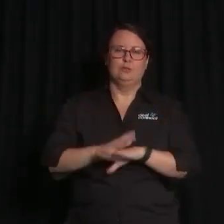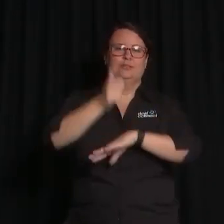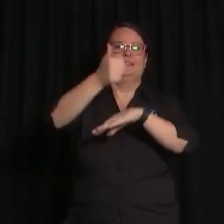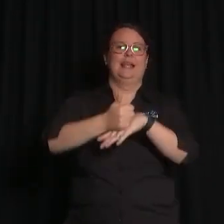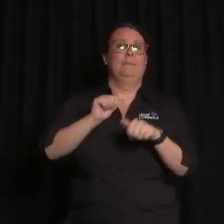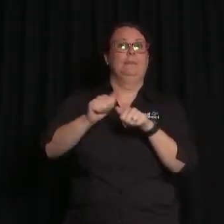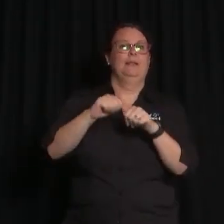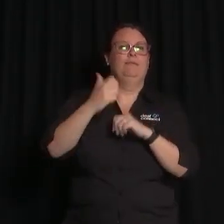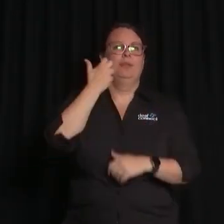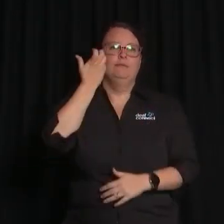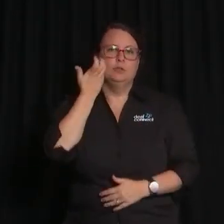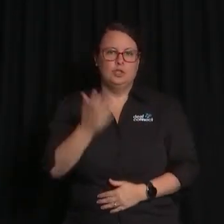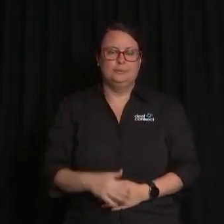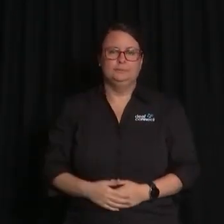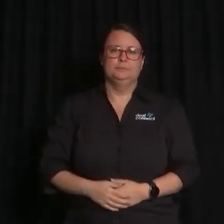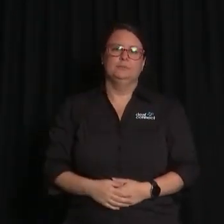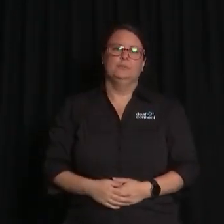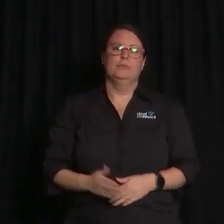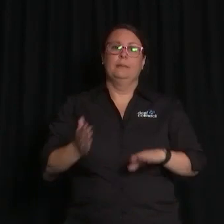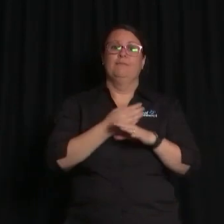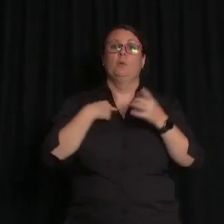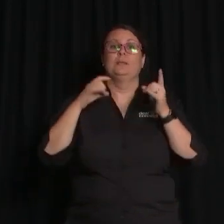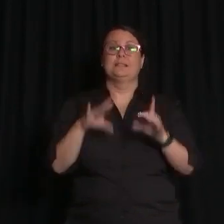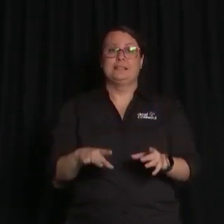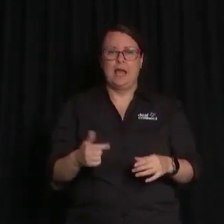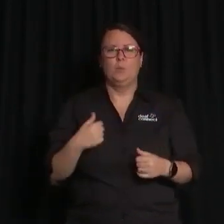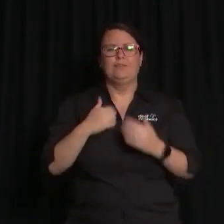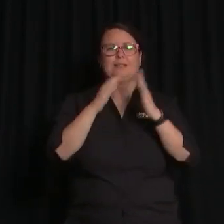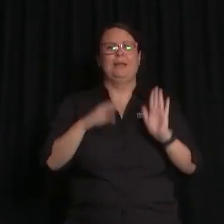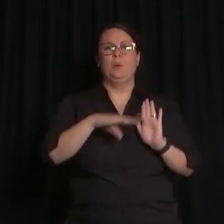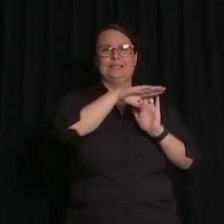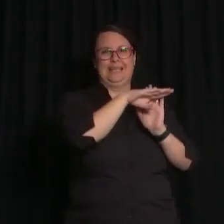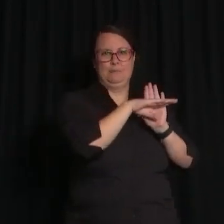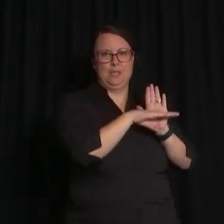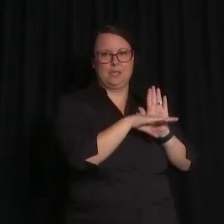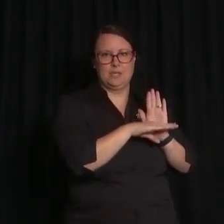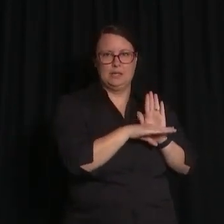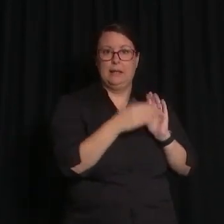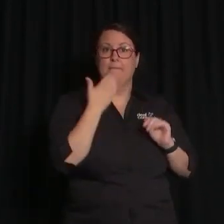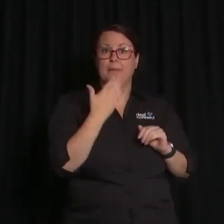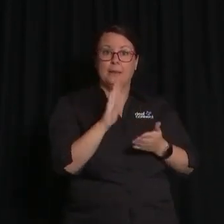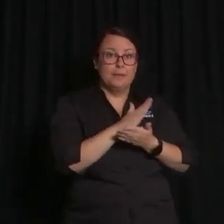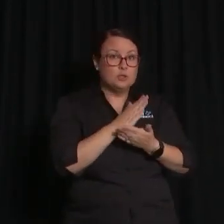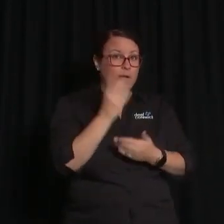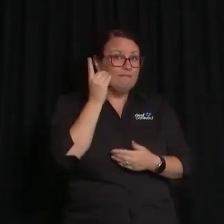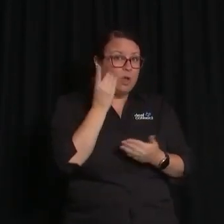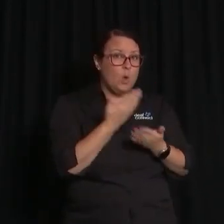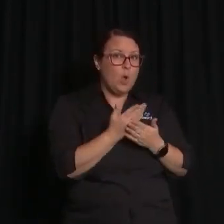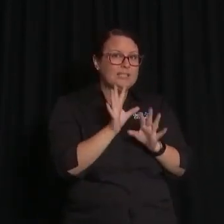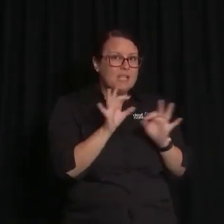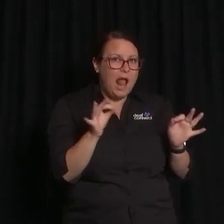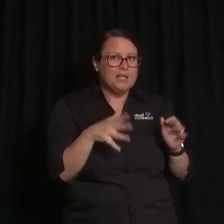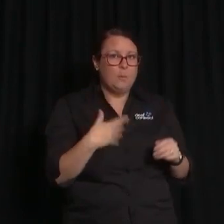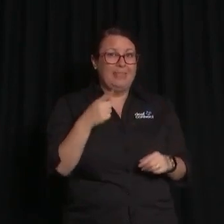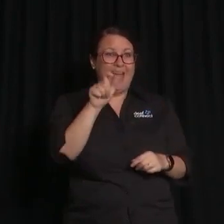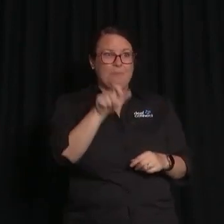day, we've got a little bit of housekeeping that we'd like to tell you about. Firstly, please ensure your phones are on silent, you don't want to be that person.